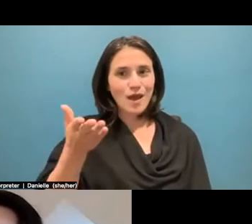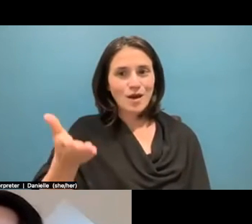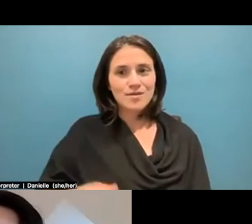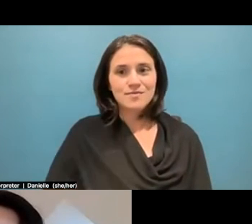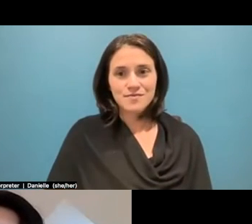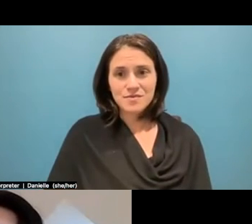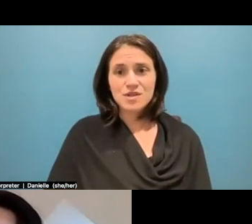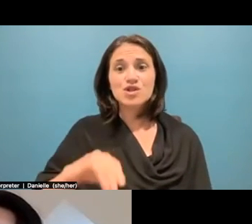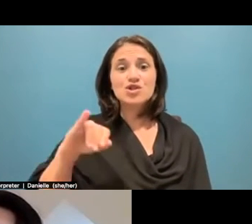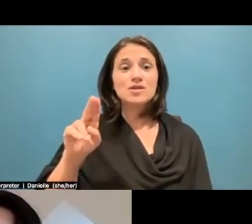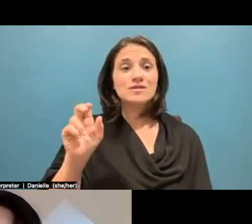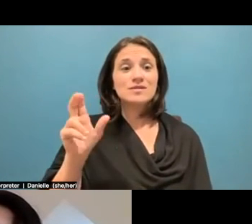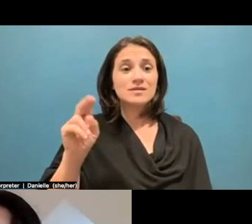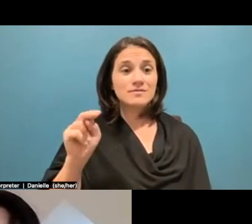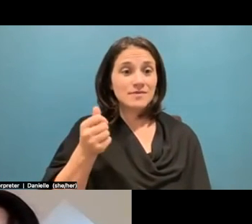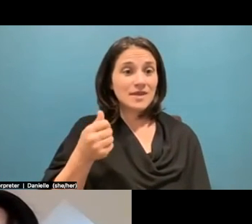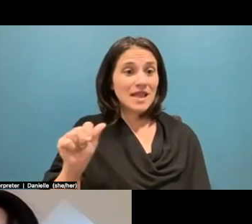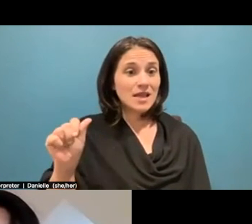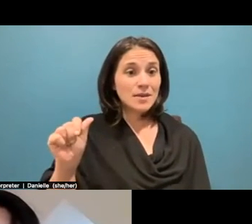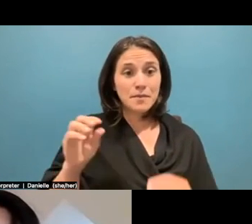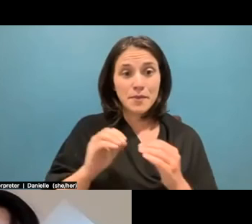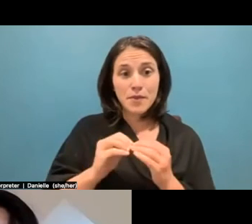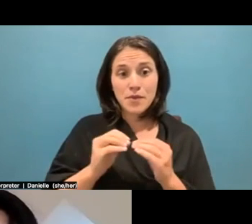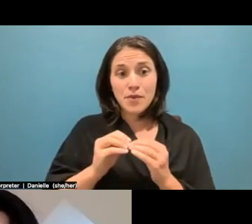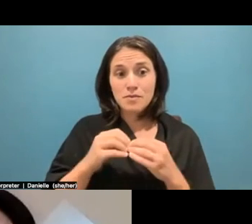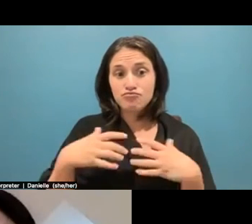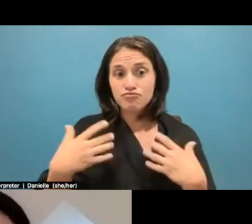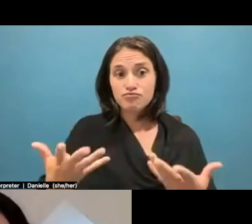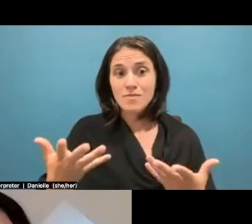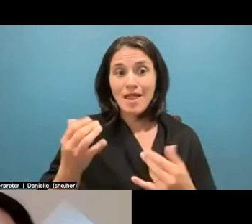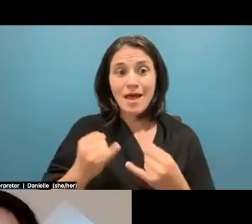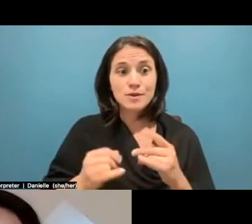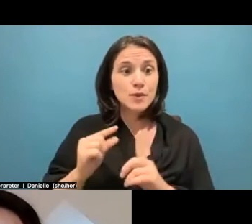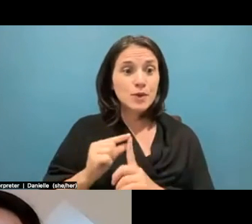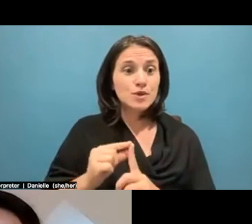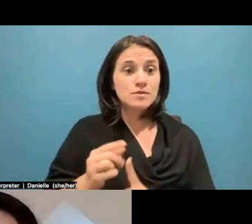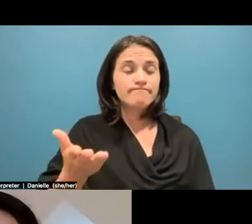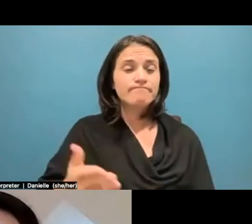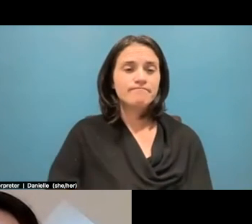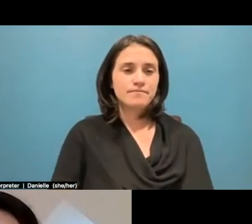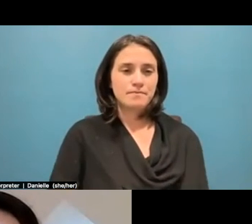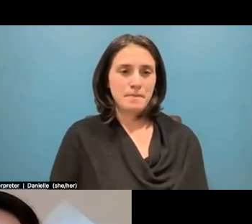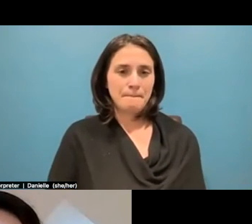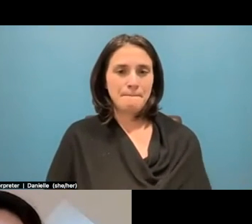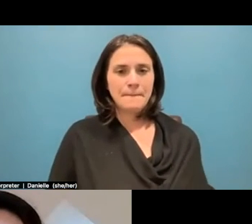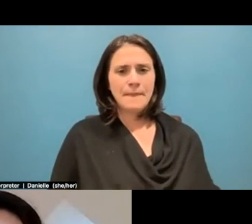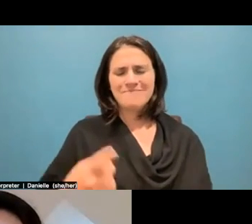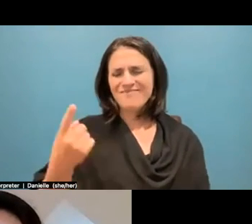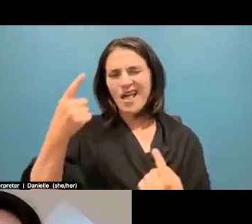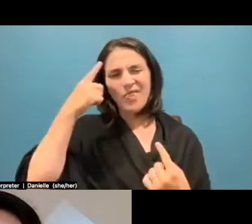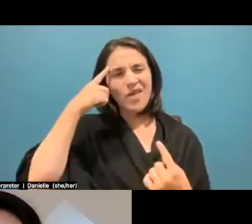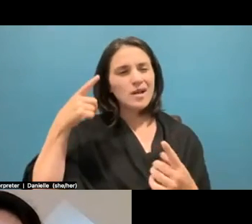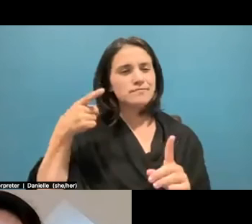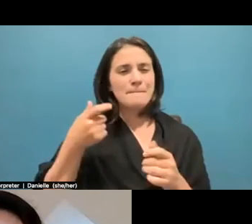Justin, any, you're welcome. Thank you so much. And Justin, any, any last words from you? I think the biggest thing is just,